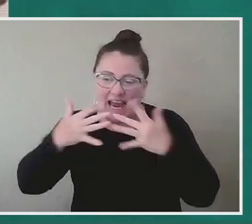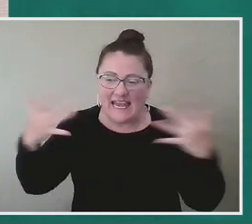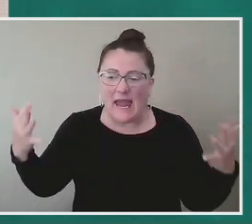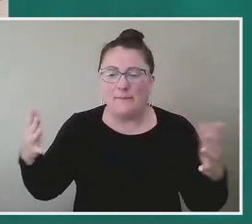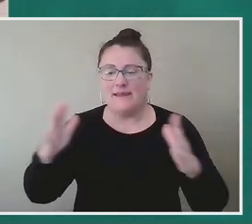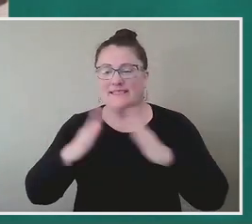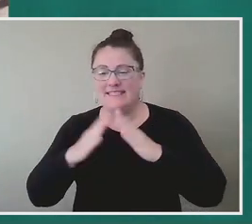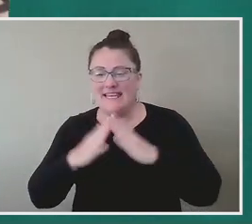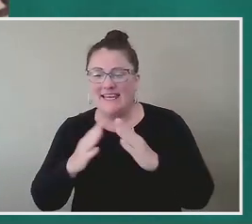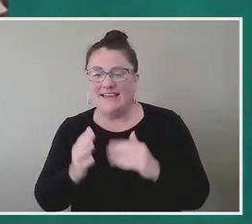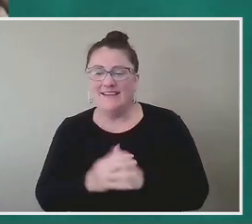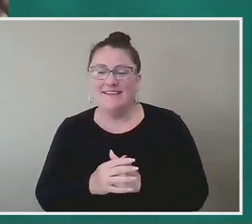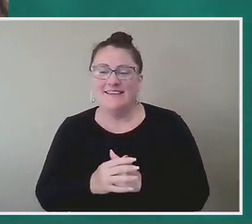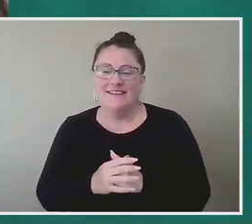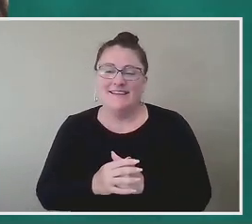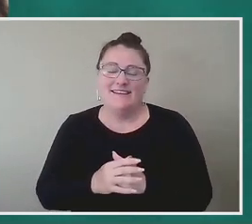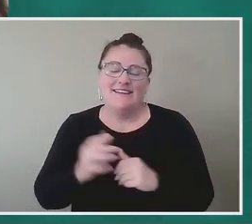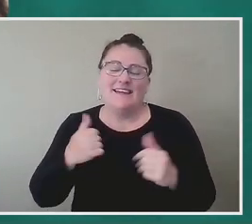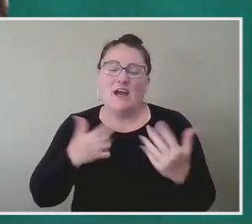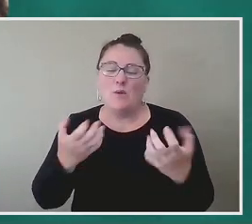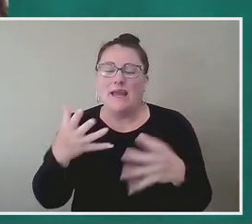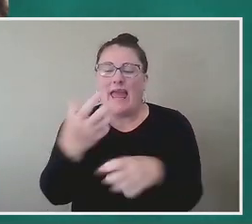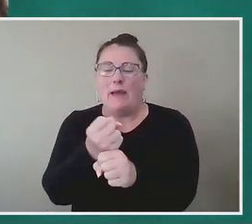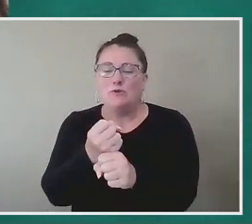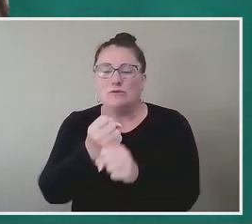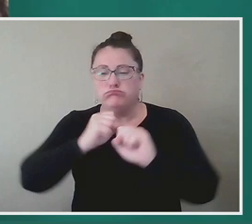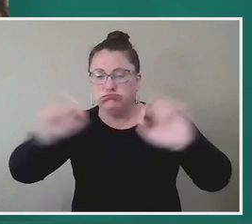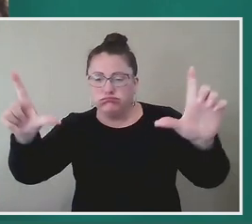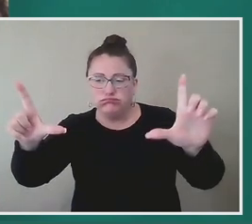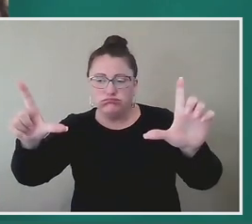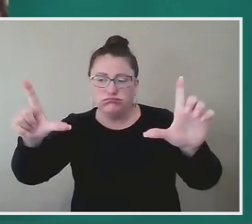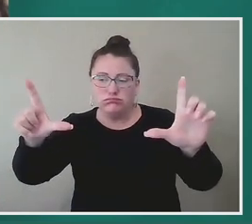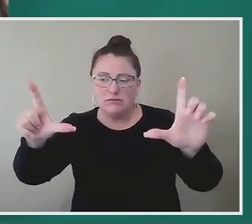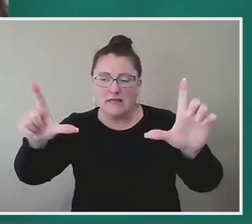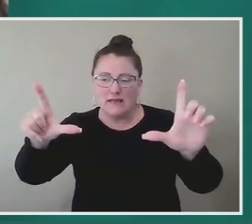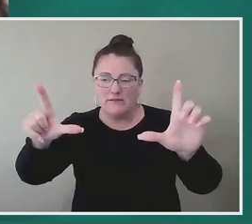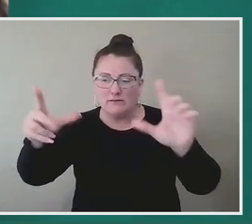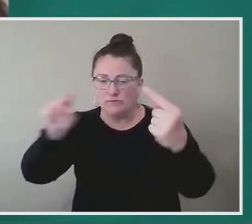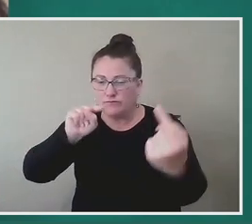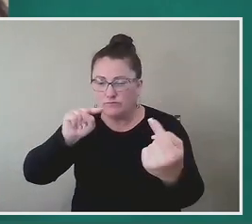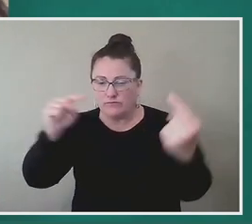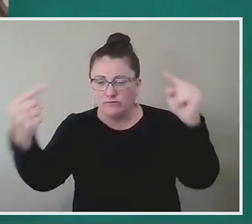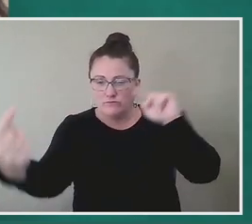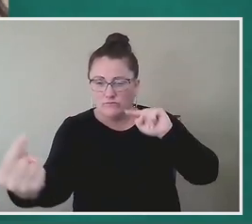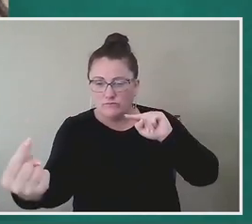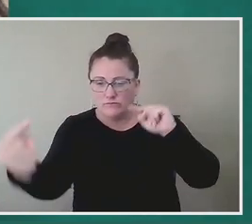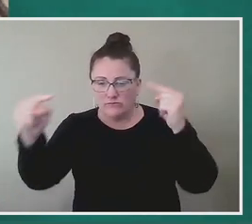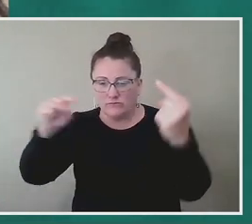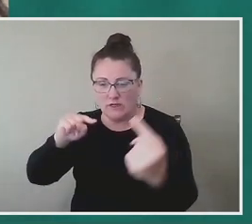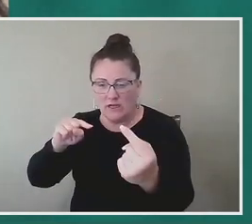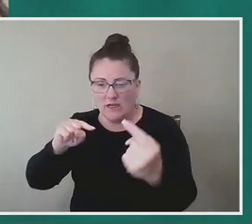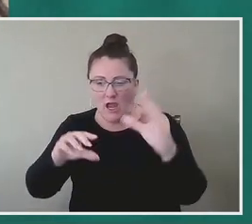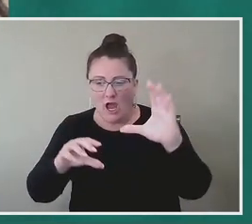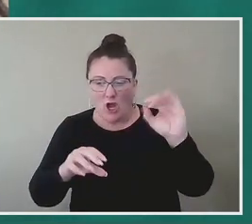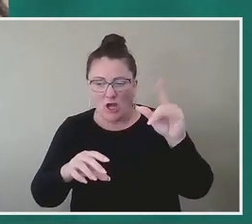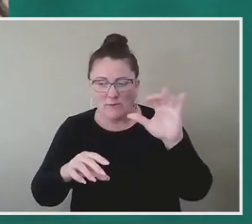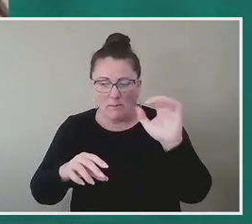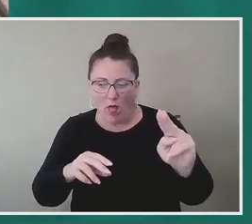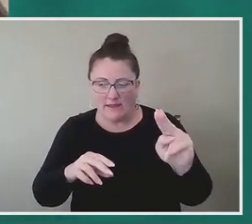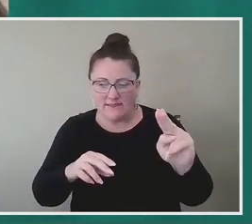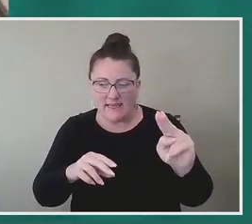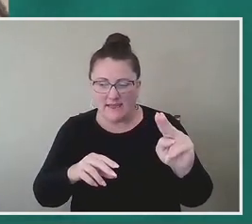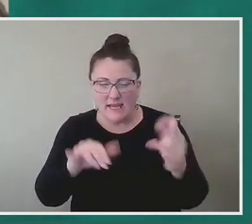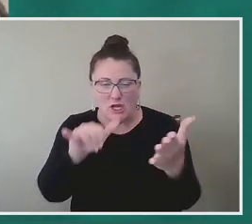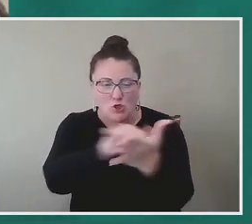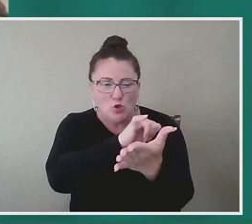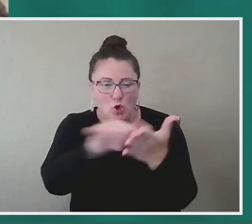I, in some ways wanted to capture the, uh, juxtaposition between the sort of bustling cosmopolitanism of New York